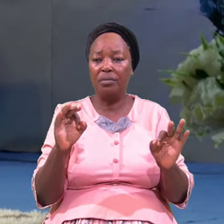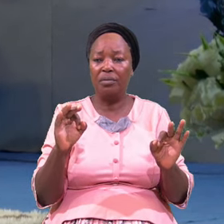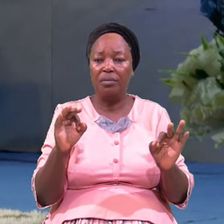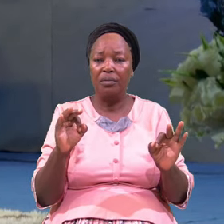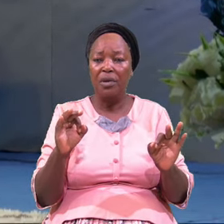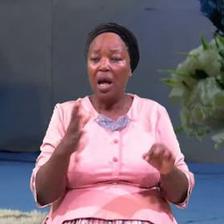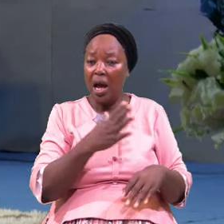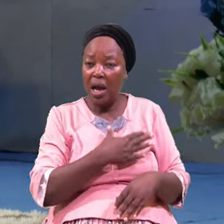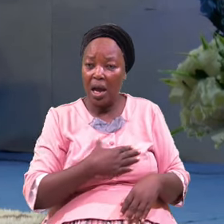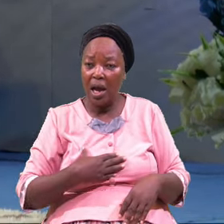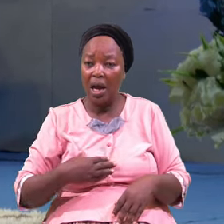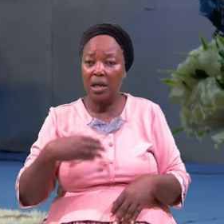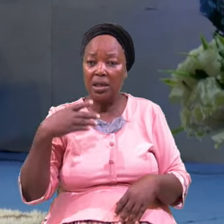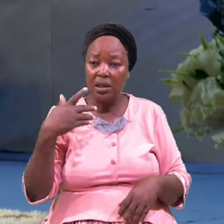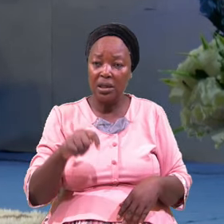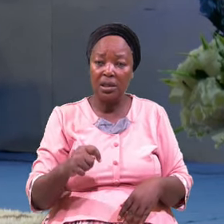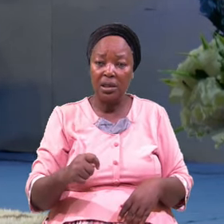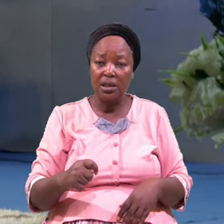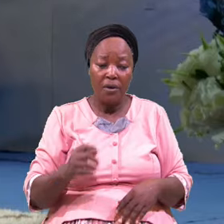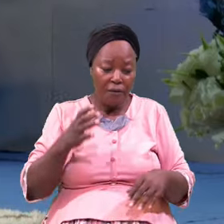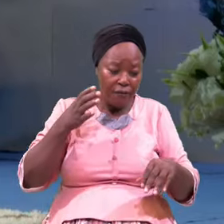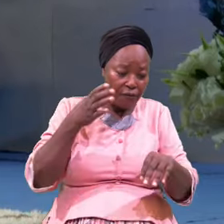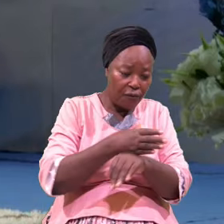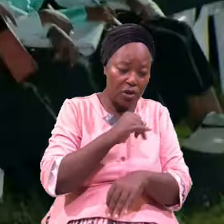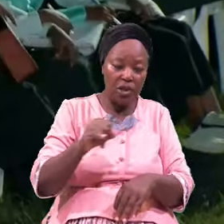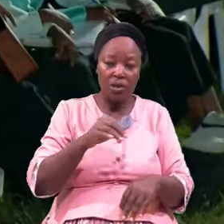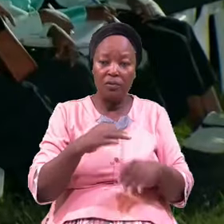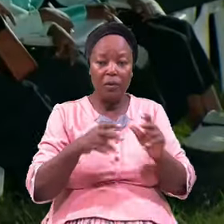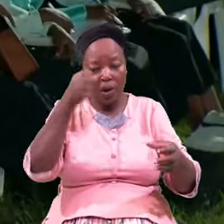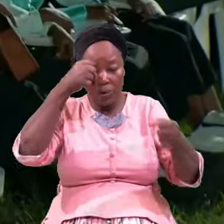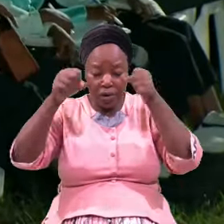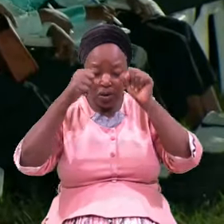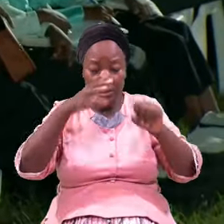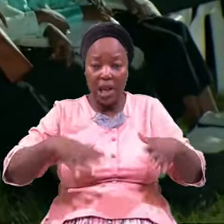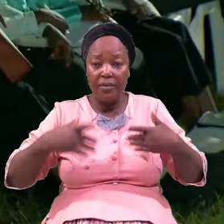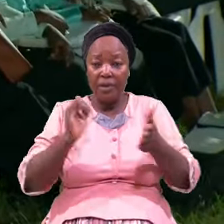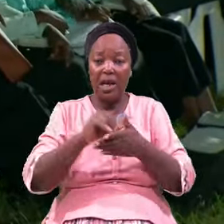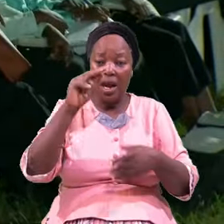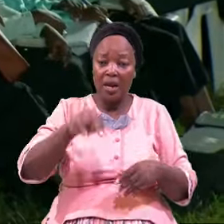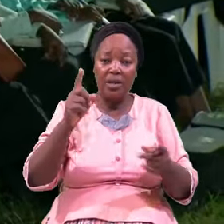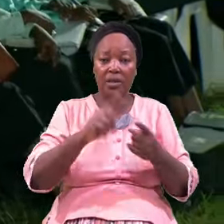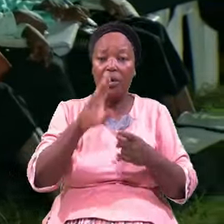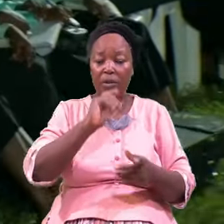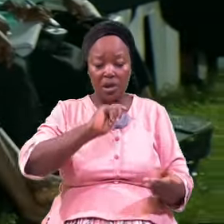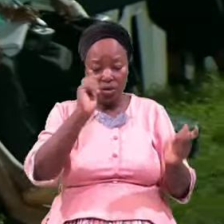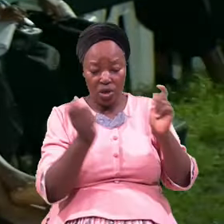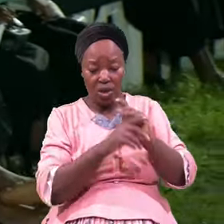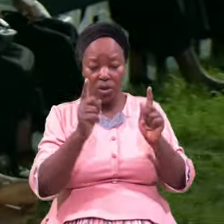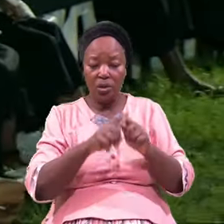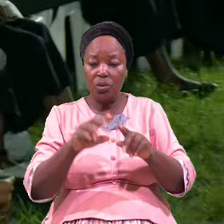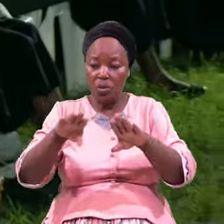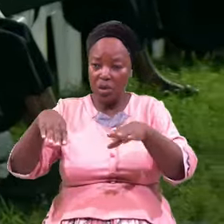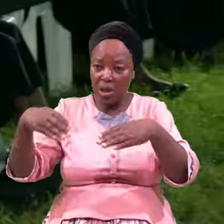And The Grabbing Conventious Life That Needs To Be Changed To To Giving To Helpful